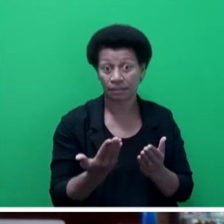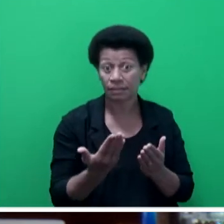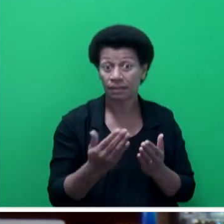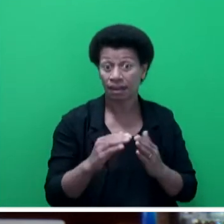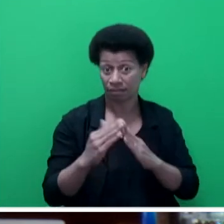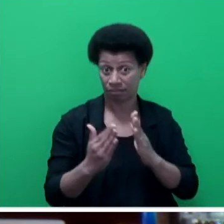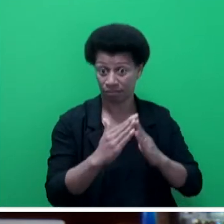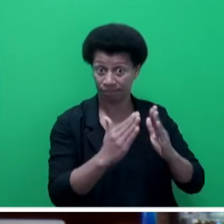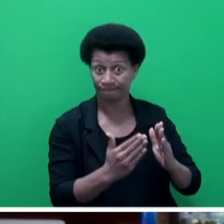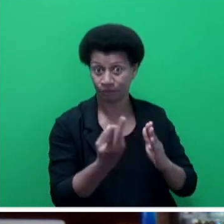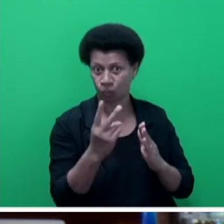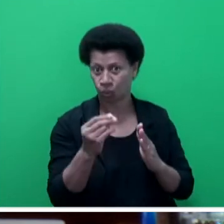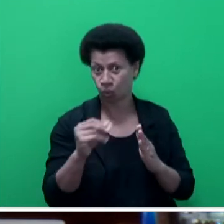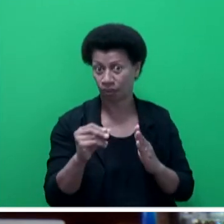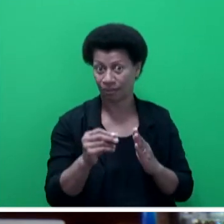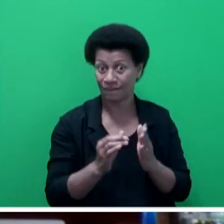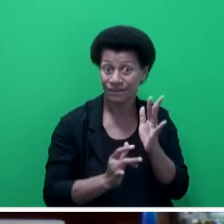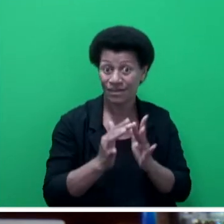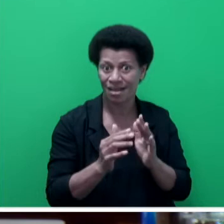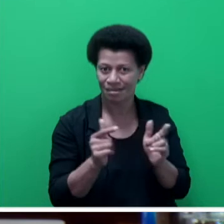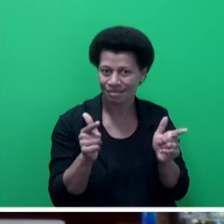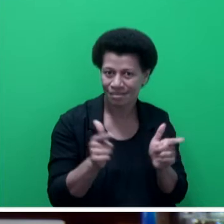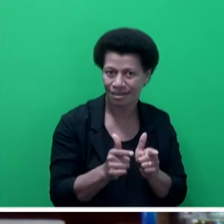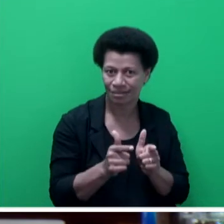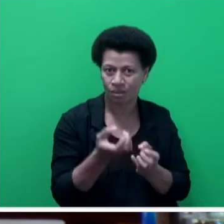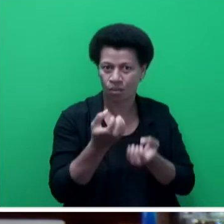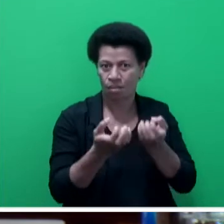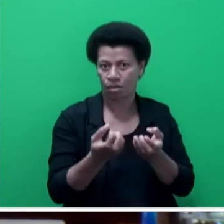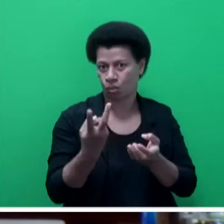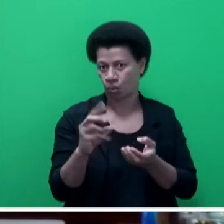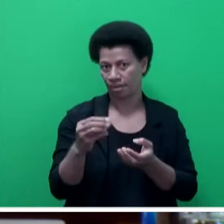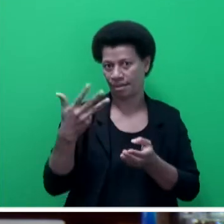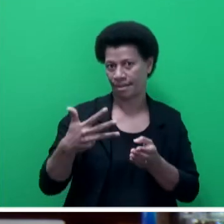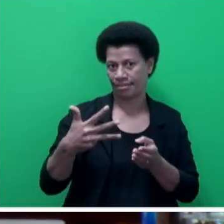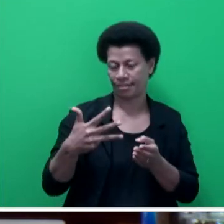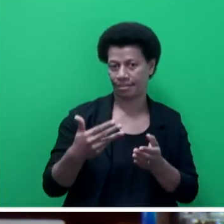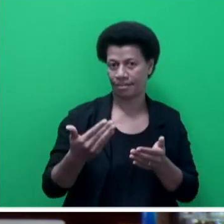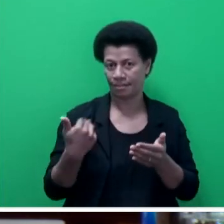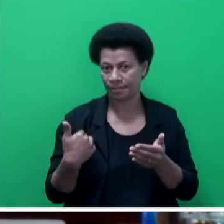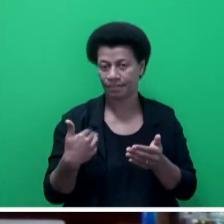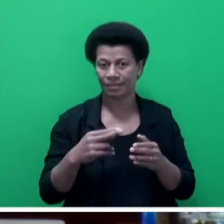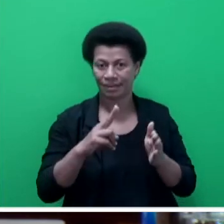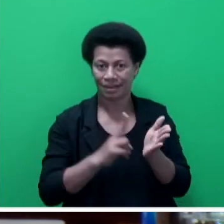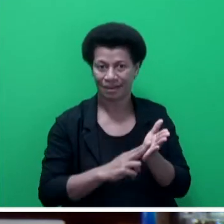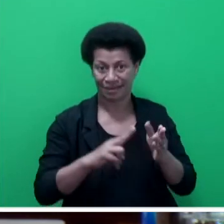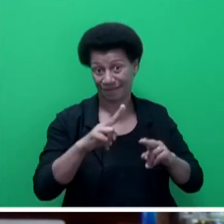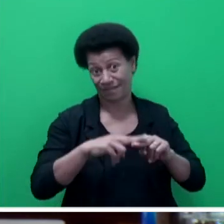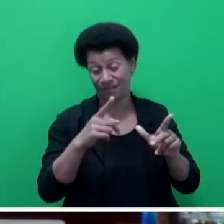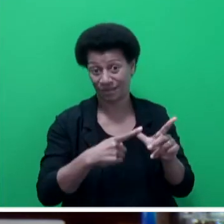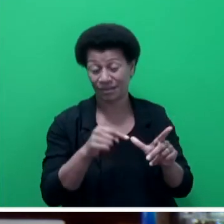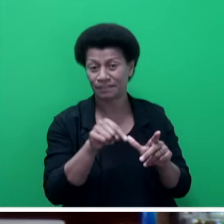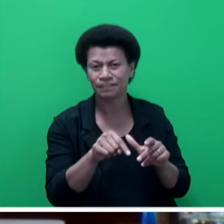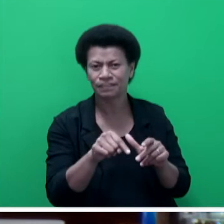fires in 2020 in comparison to 2019. The NFA attended 133 structural fire